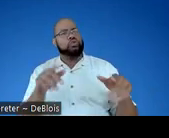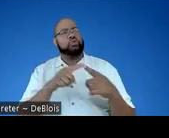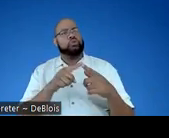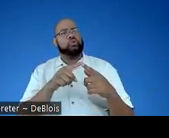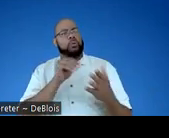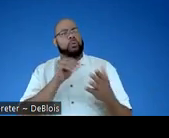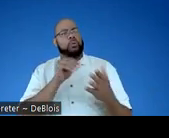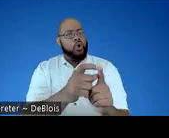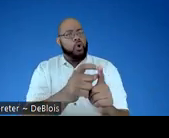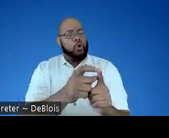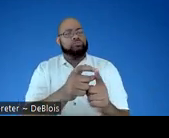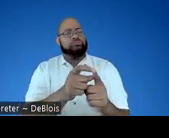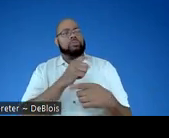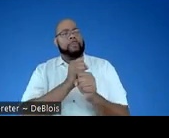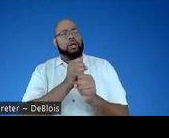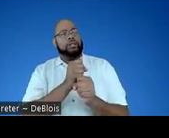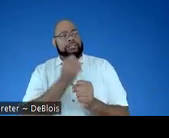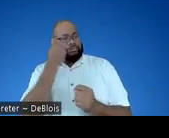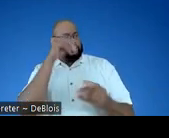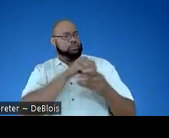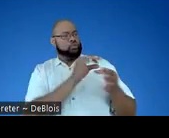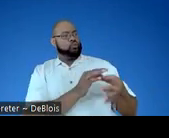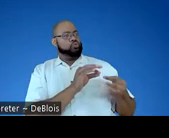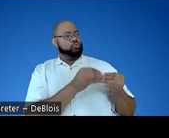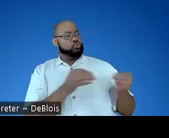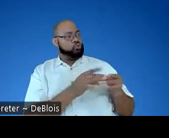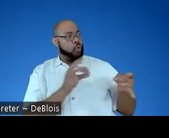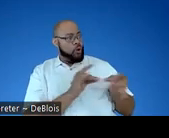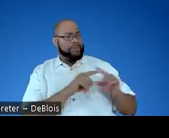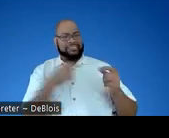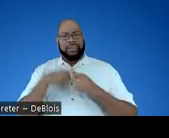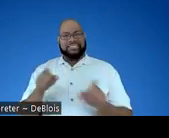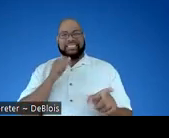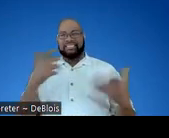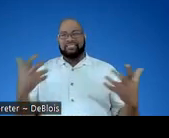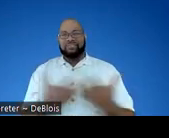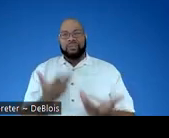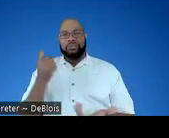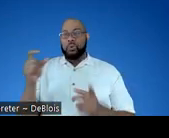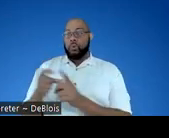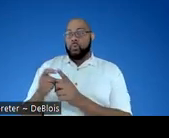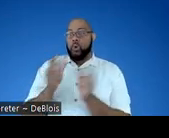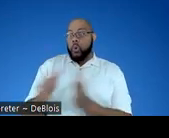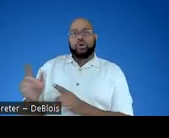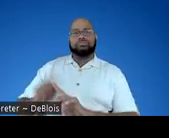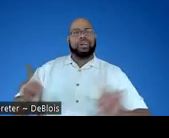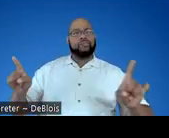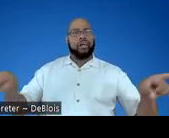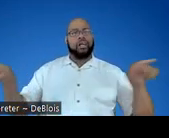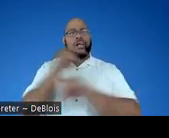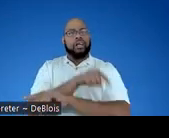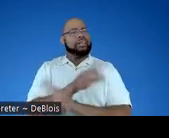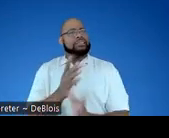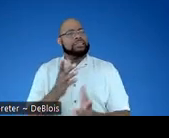the word in. And it makes sense in the story. And all of a sudden, in Spanish, that didn't work, because the word order was different. And we needed